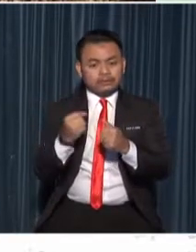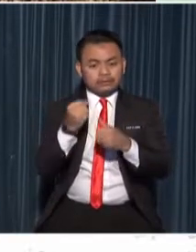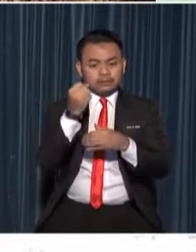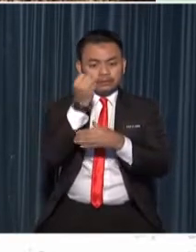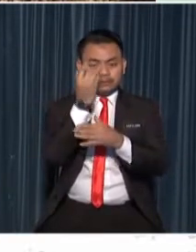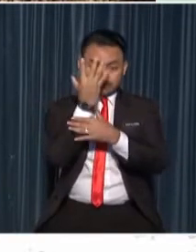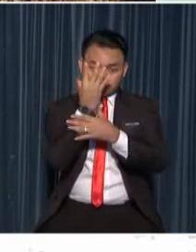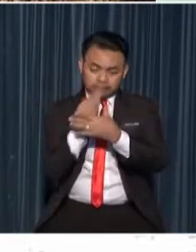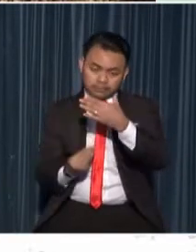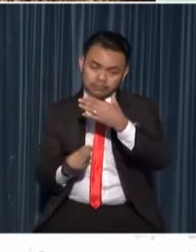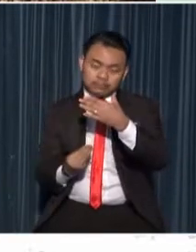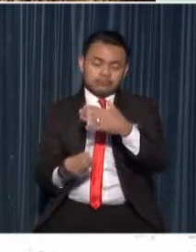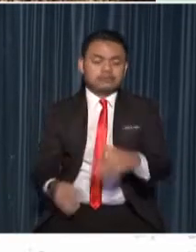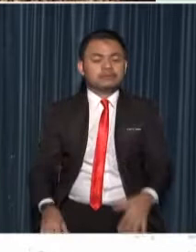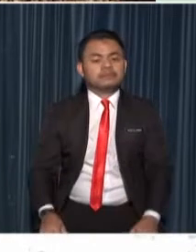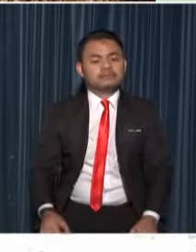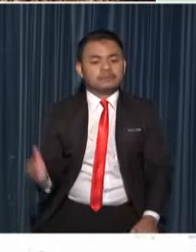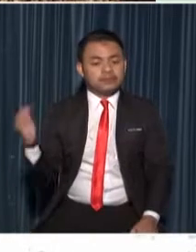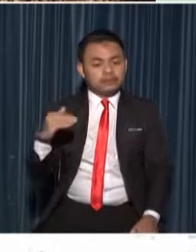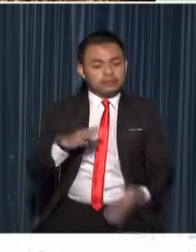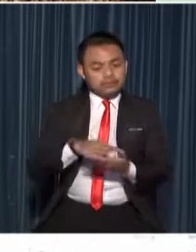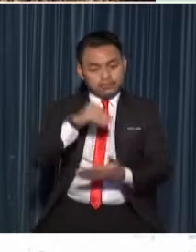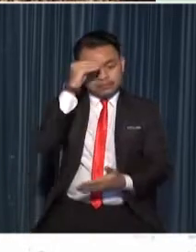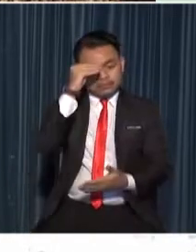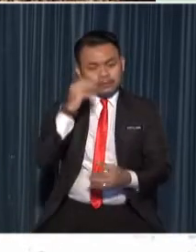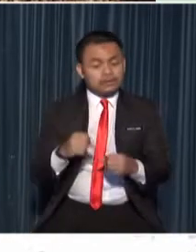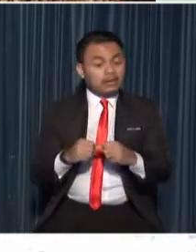let's learn how plants reproduce